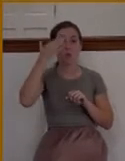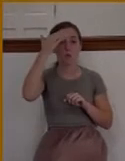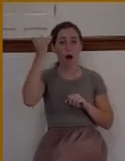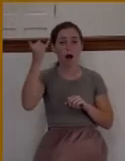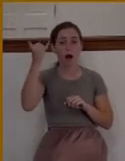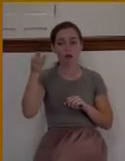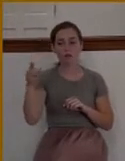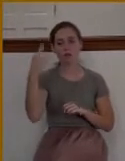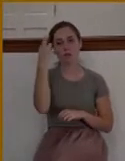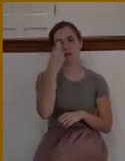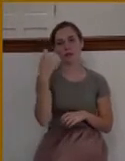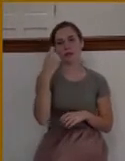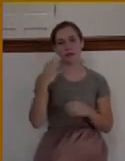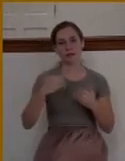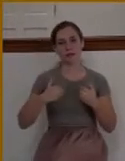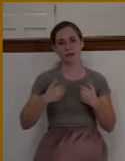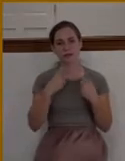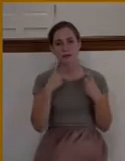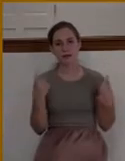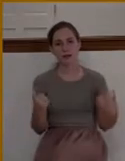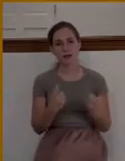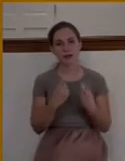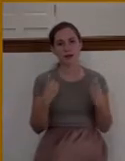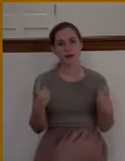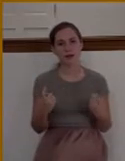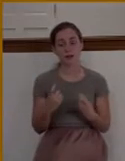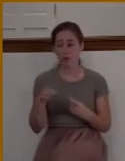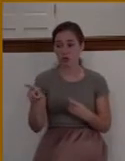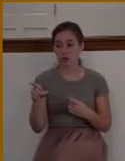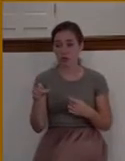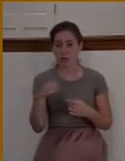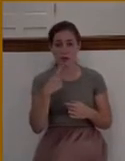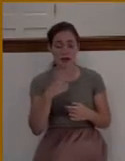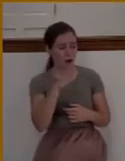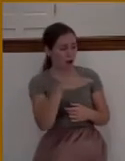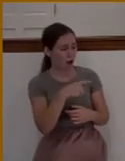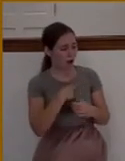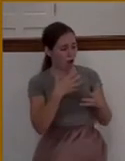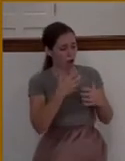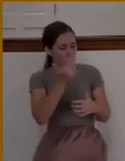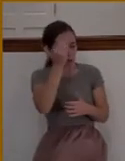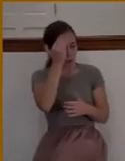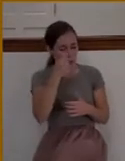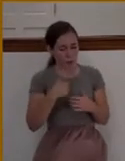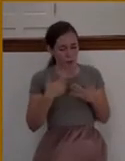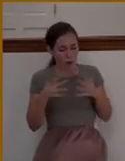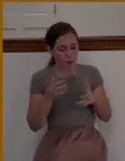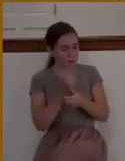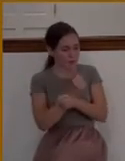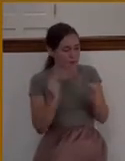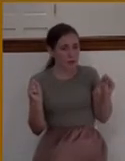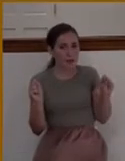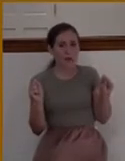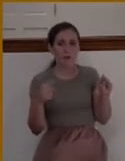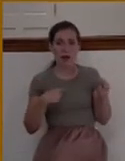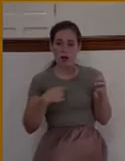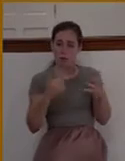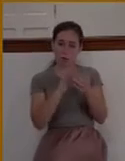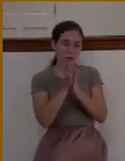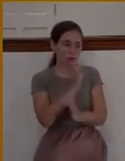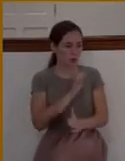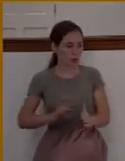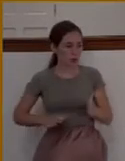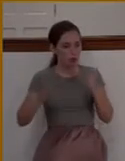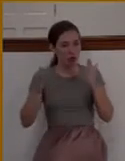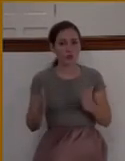And she said, you know, I want to know that I'm saved. I want to be a Christian. And I'll be honest with you, there was nothing